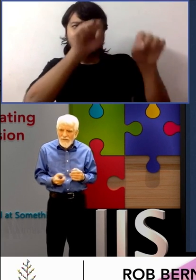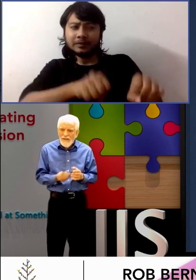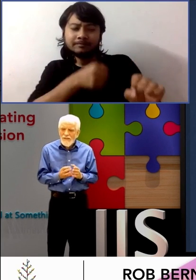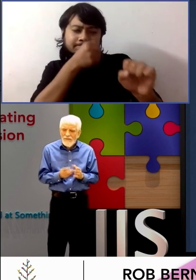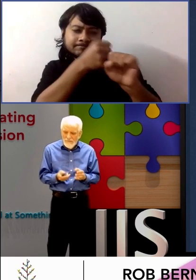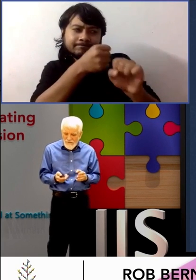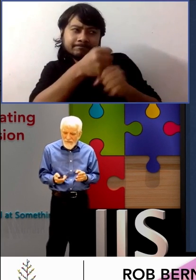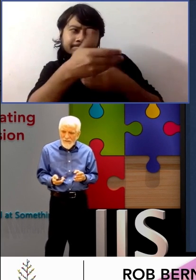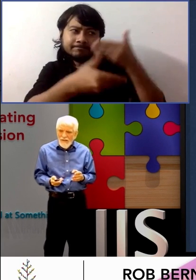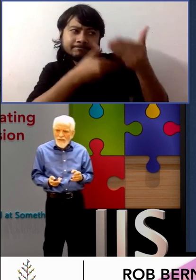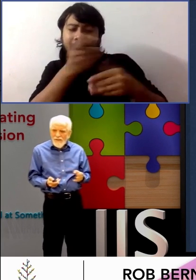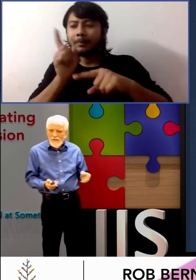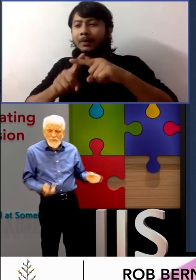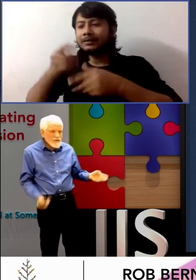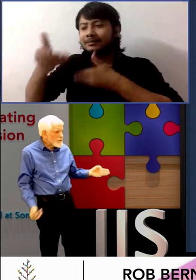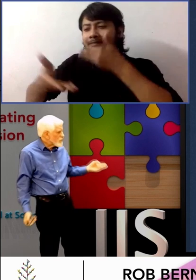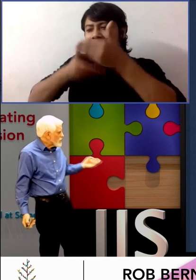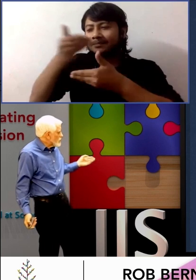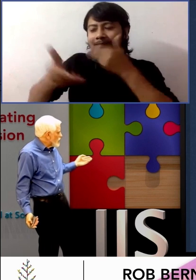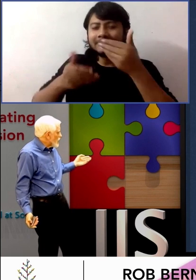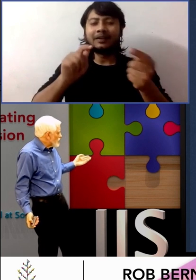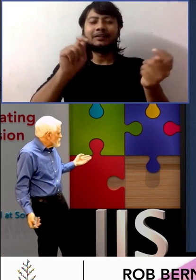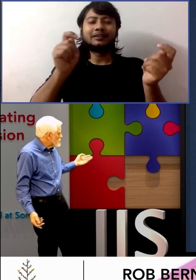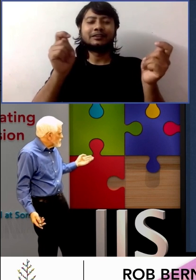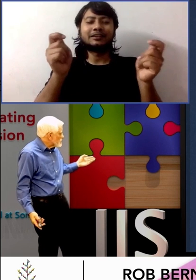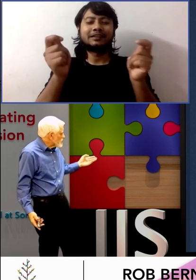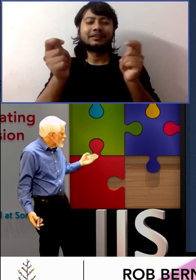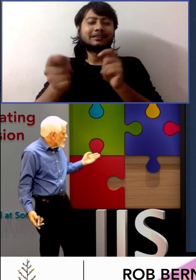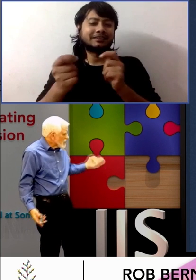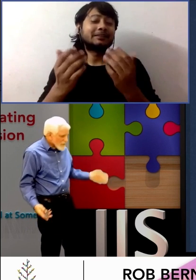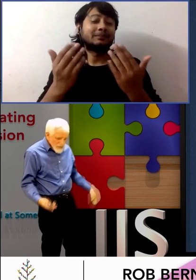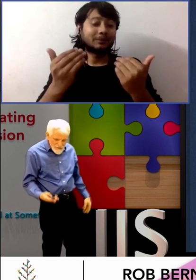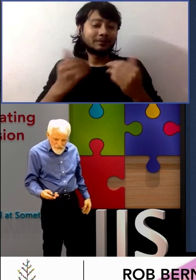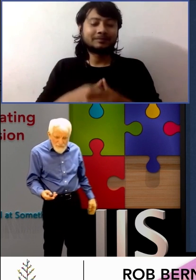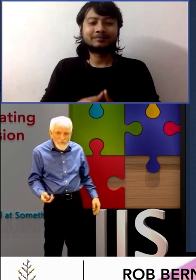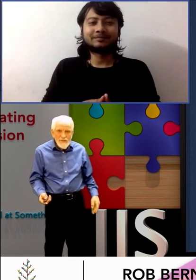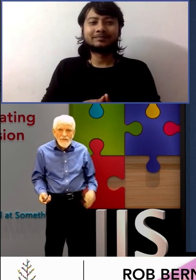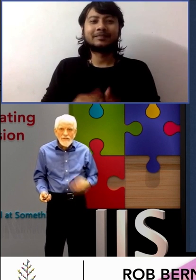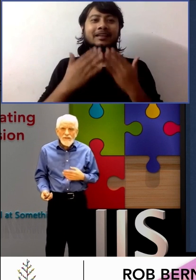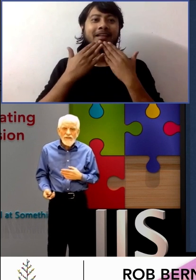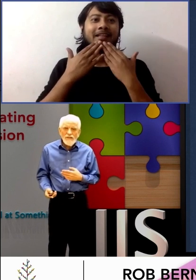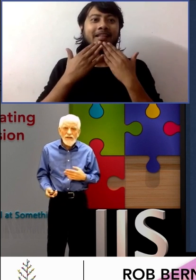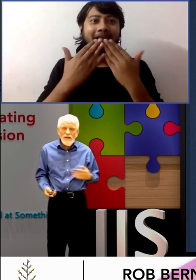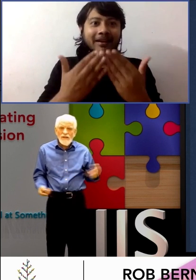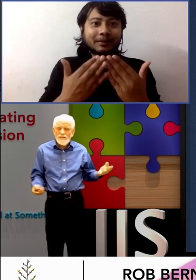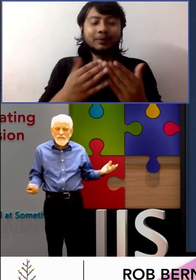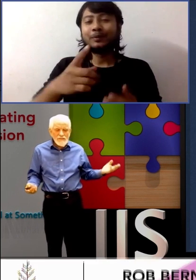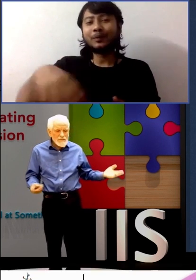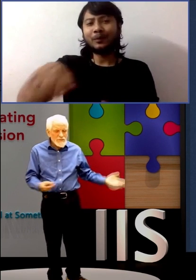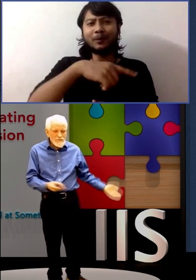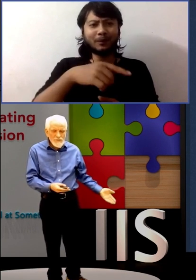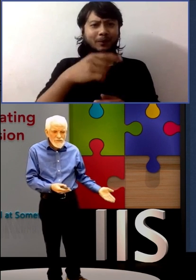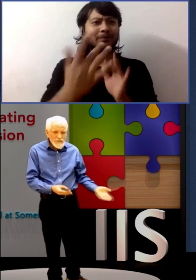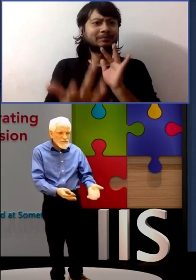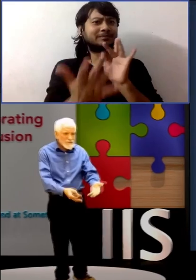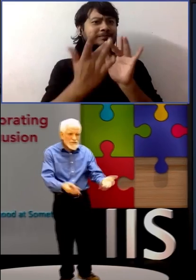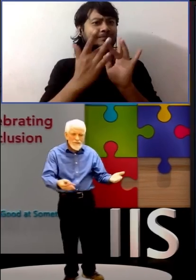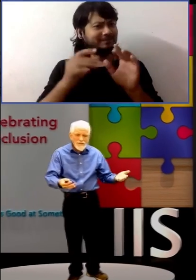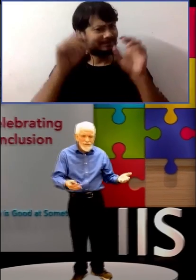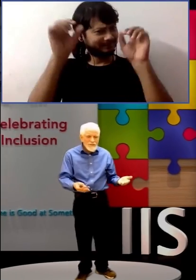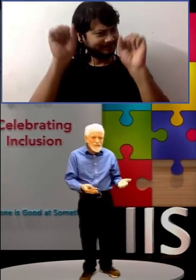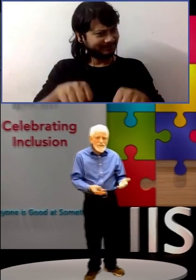Thank you. You're welcome to contact me during